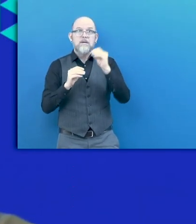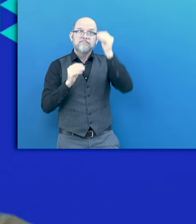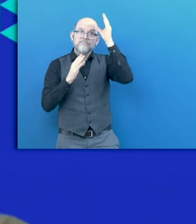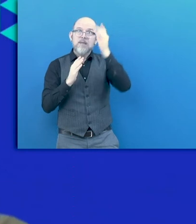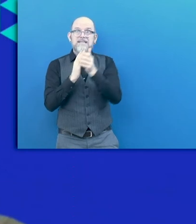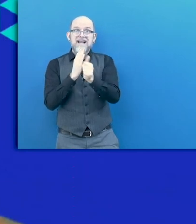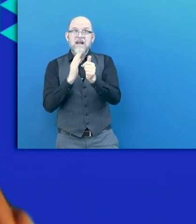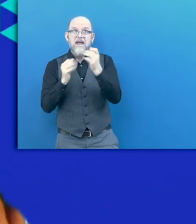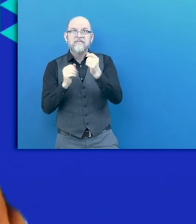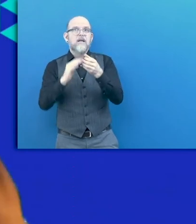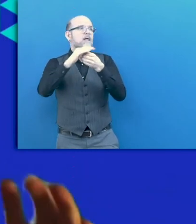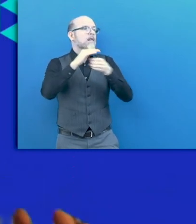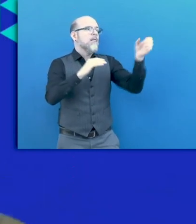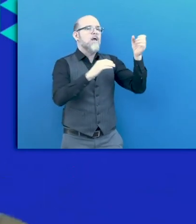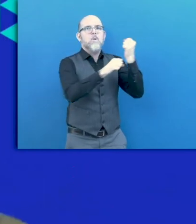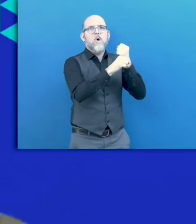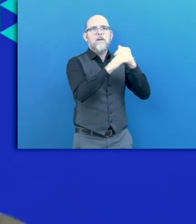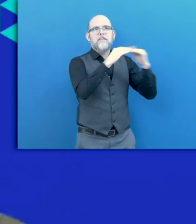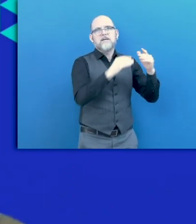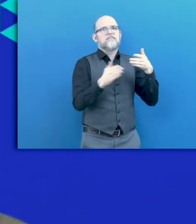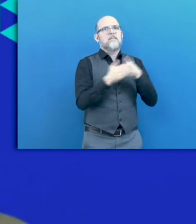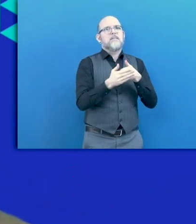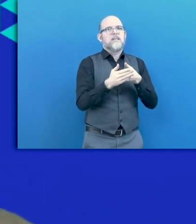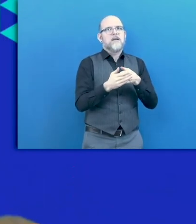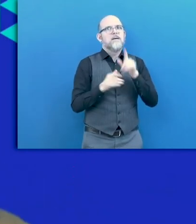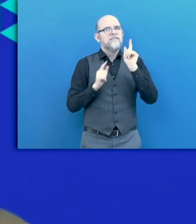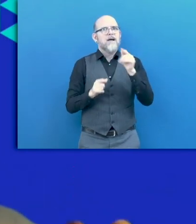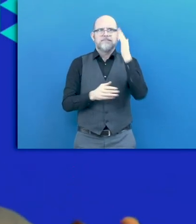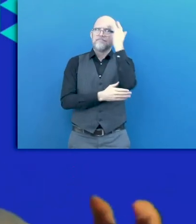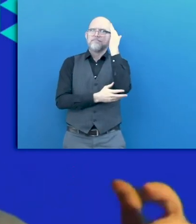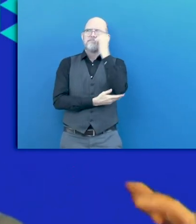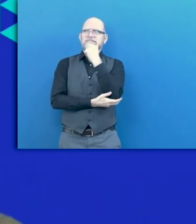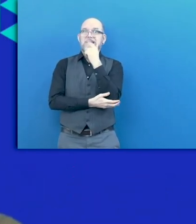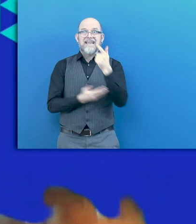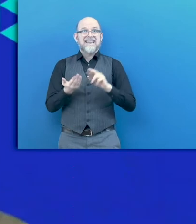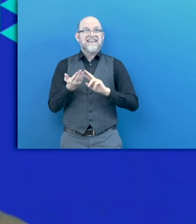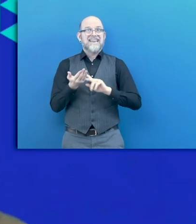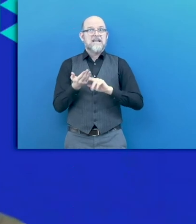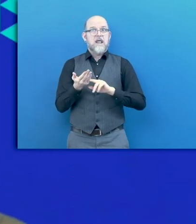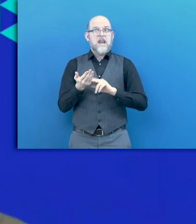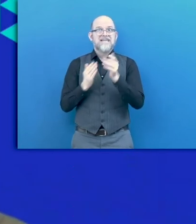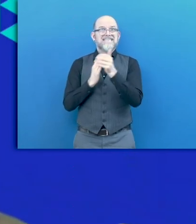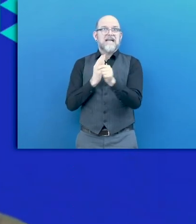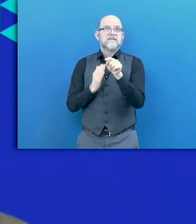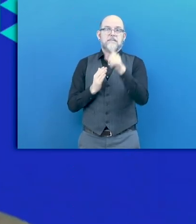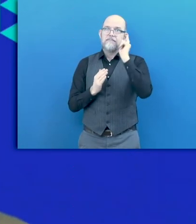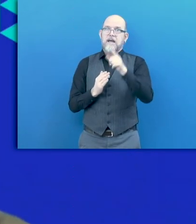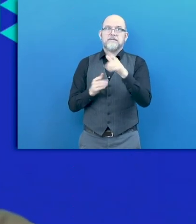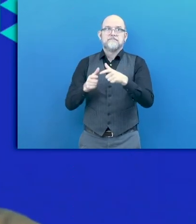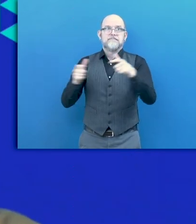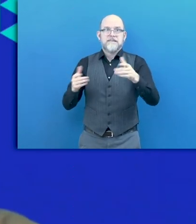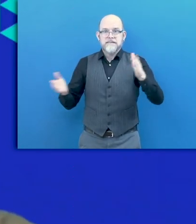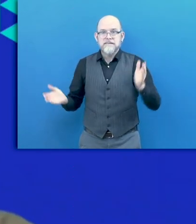that context. Let me just focus for a moment on the need for digital skills, which seems to be one of the key messages now